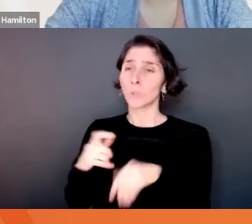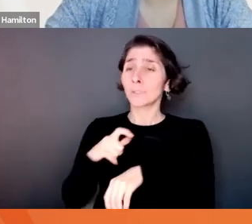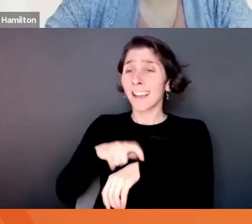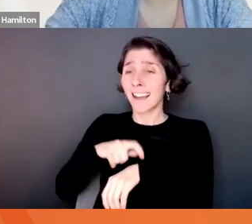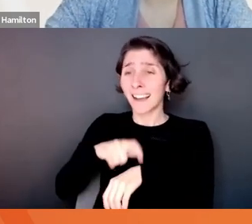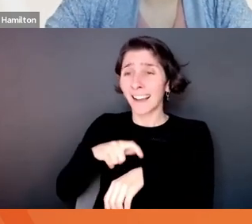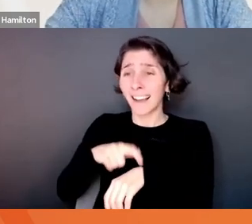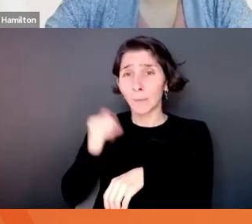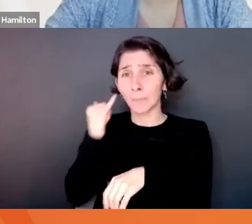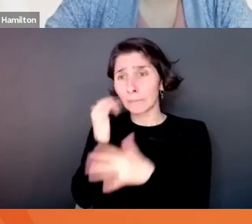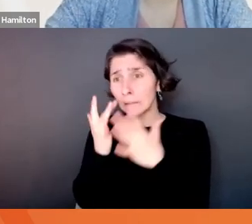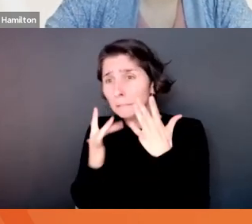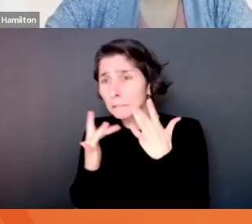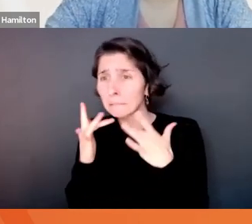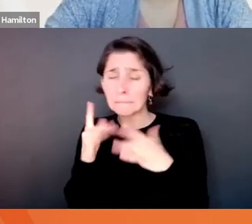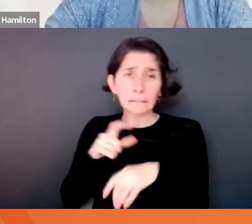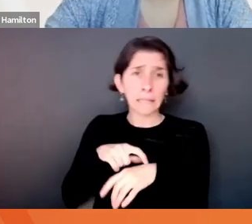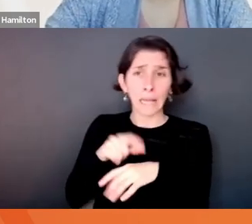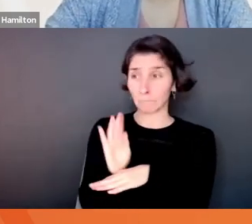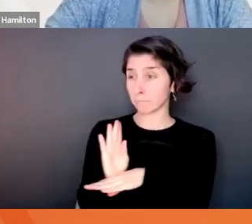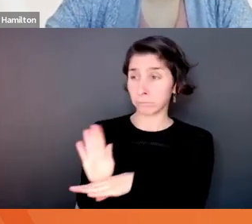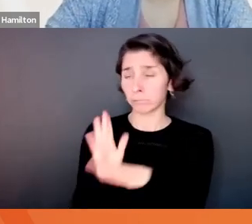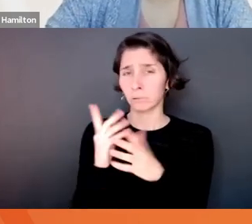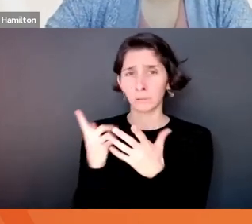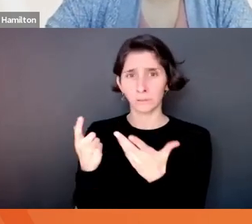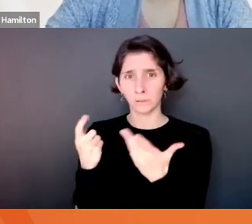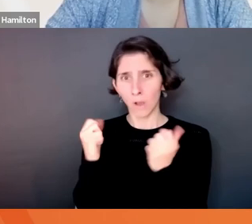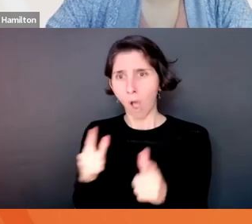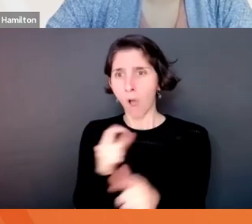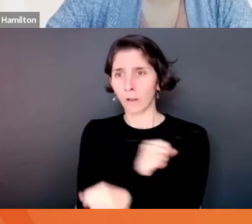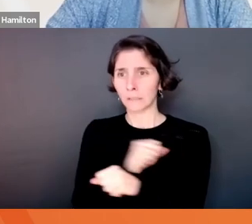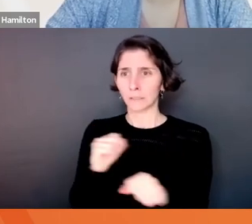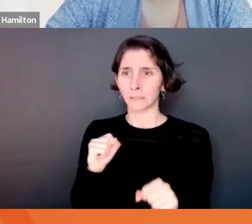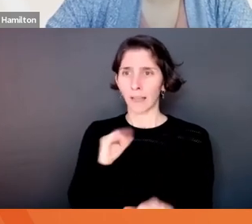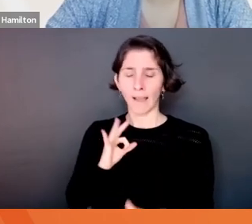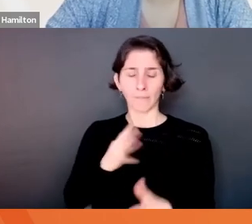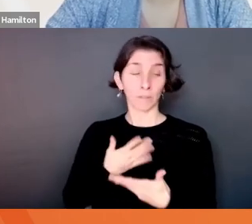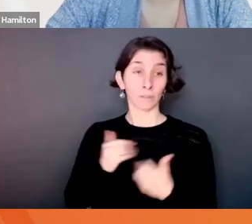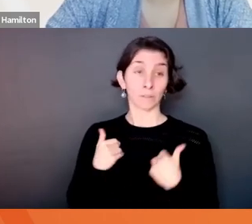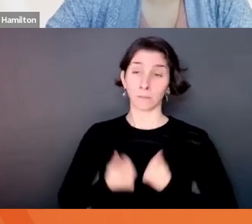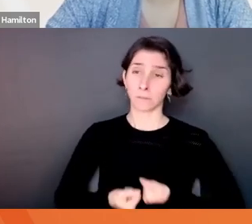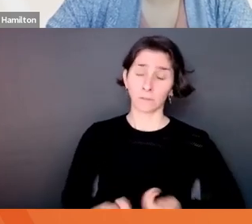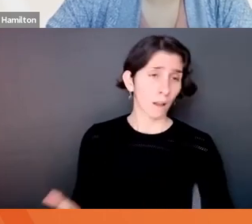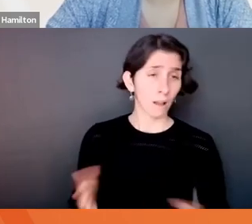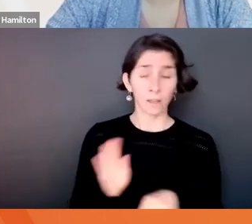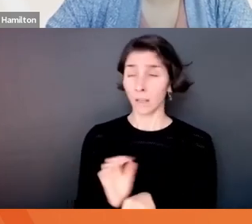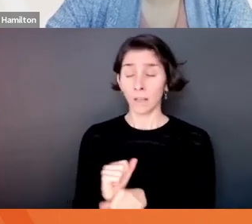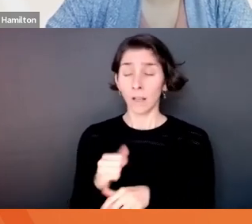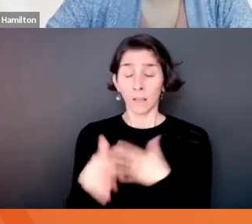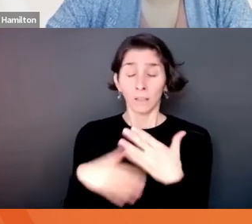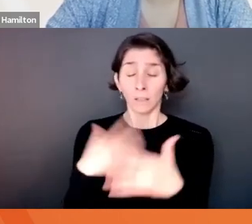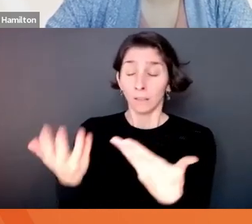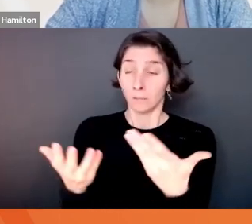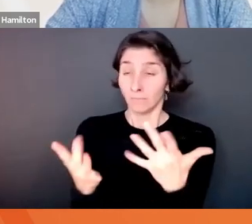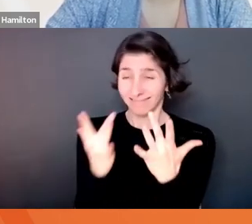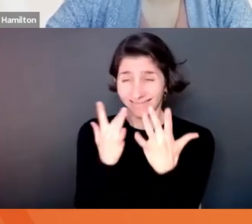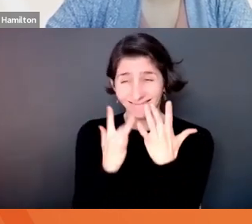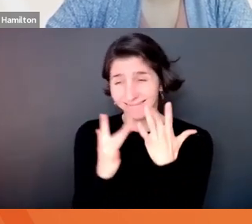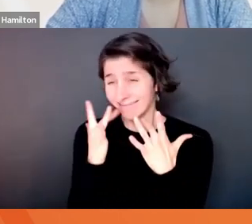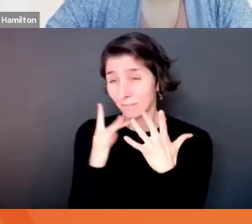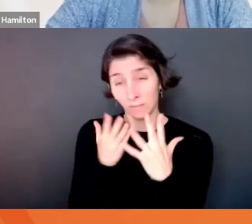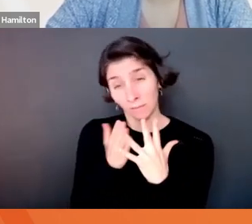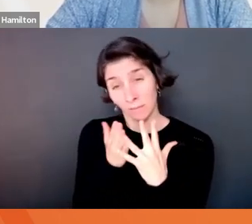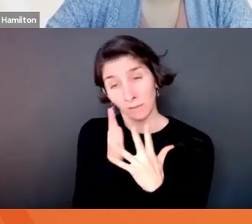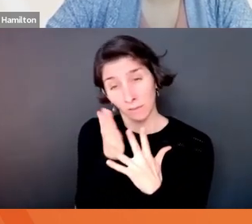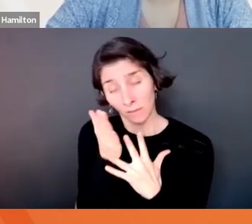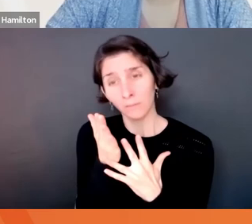is so busy, like all your staff are overworked and overcapacity, and you're just barely swimming and just